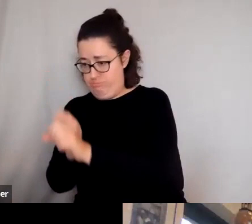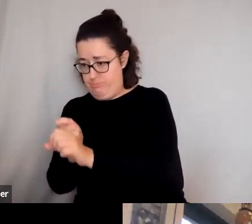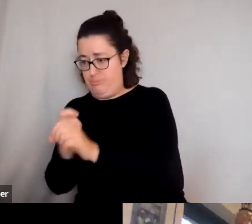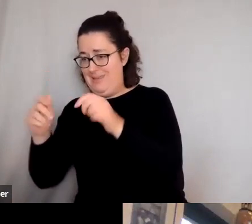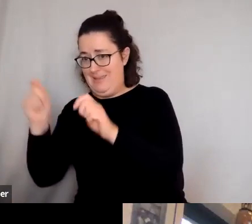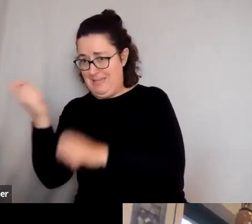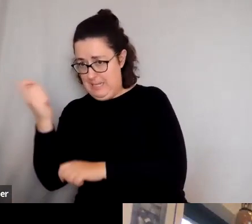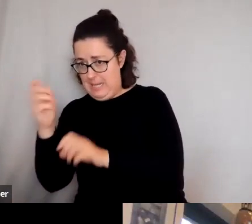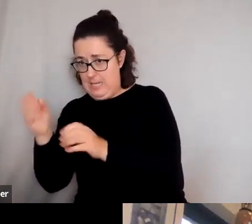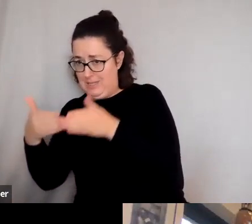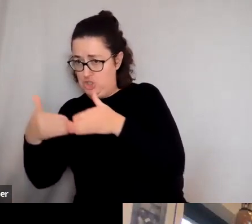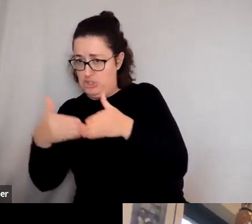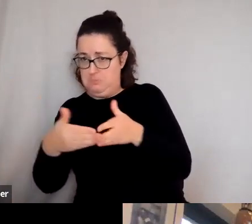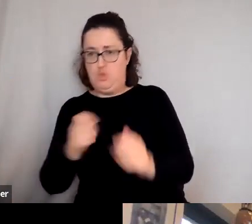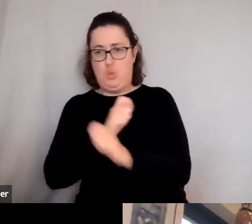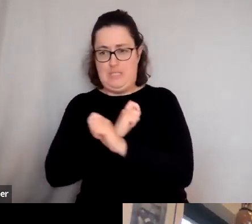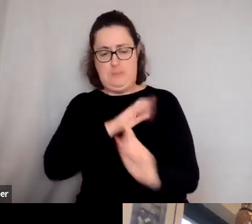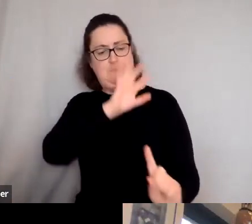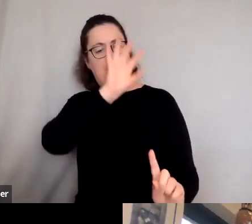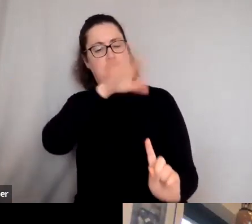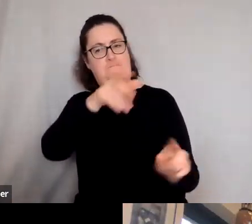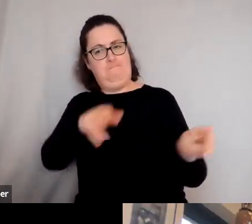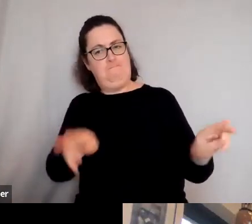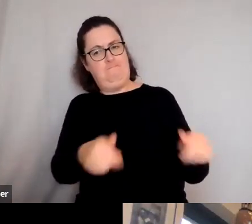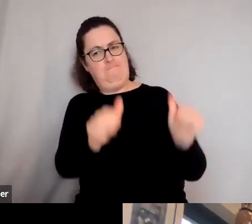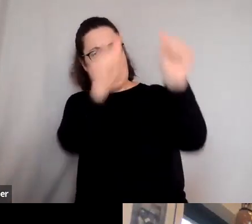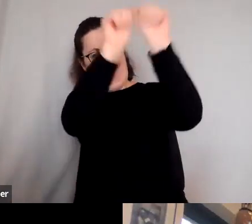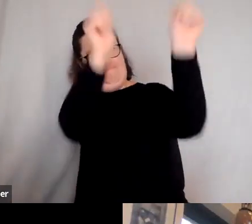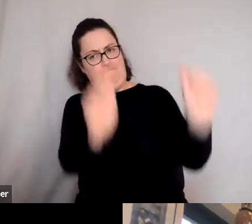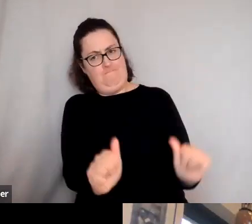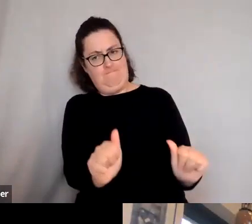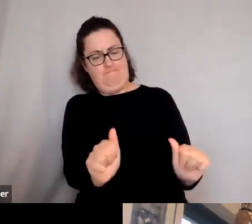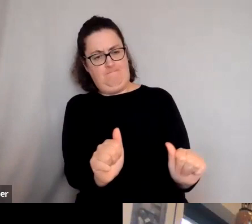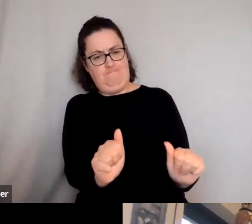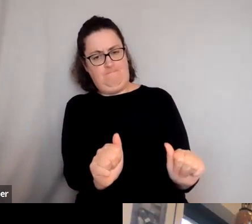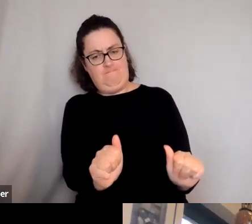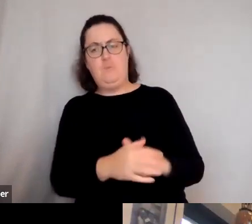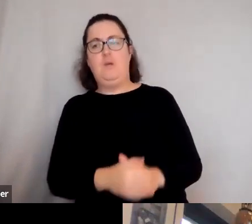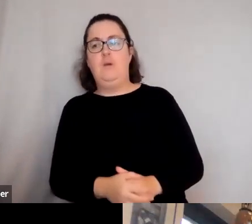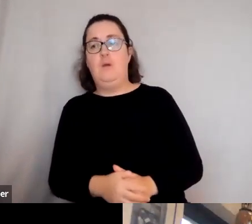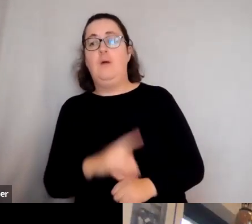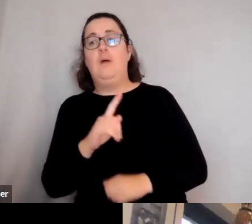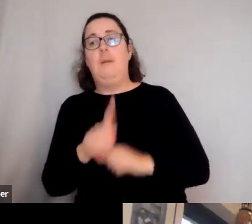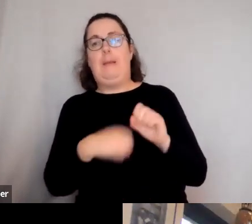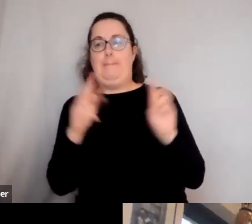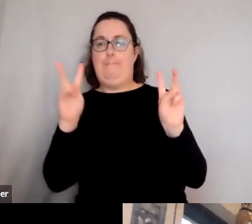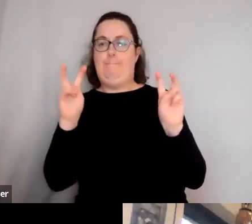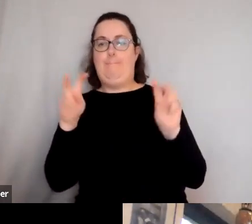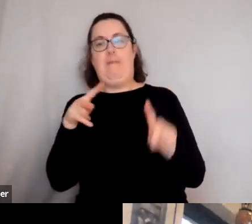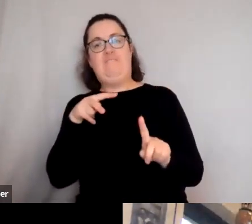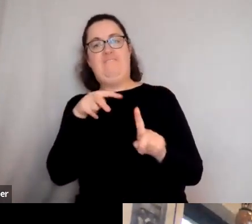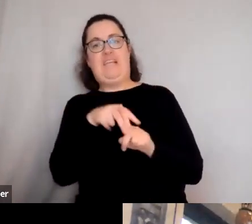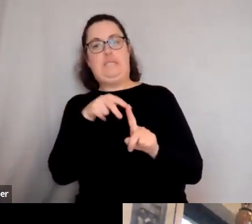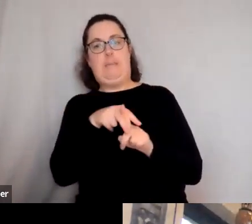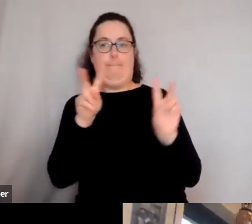standing all proud and tall. It was then, um, uh, the victim. And put